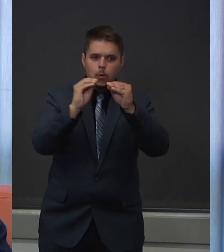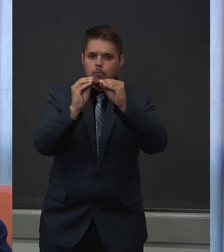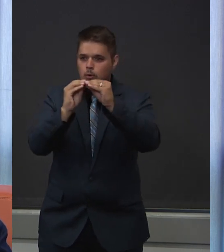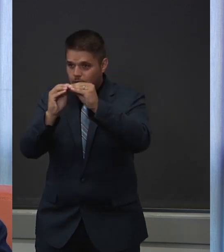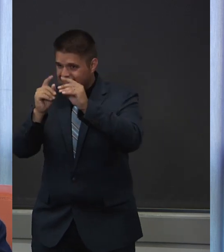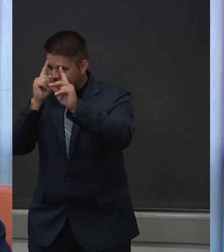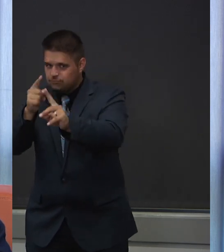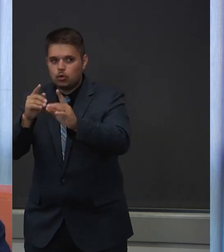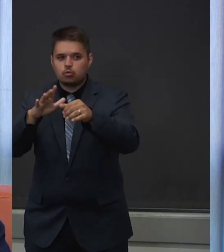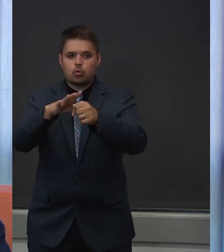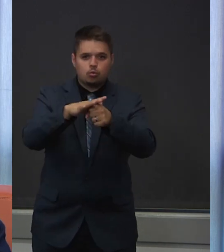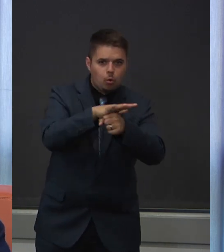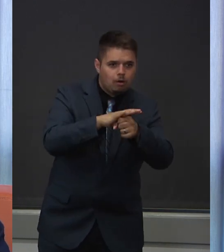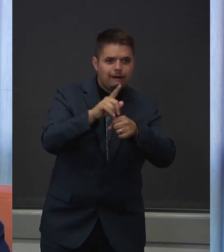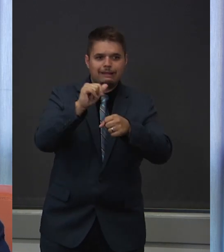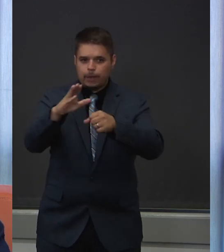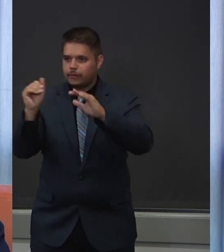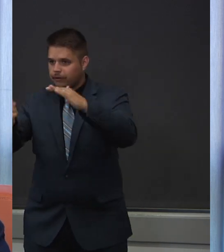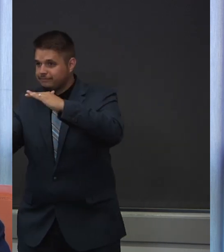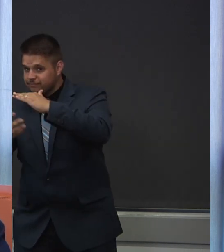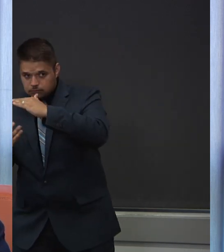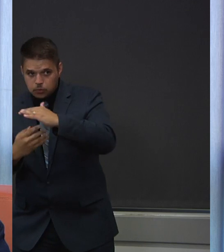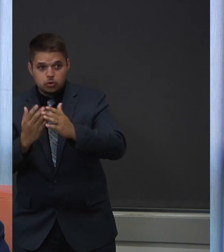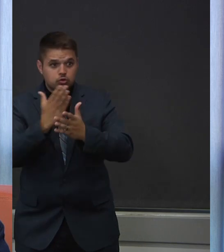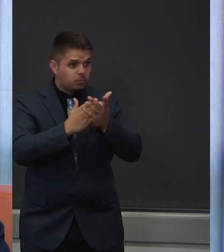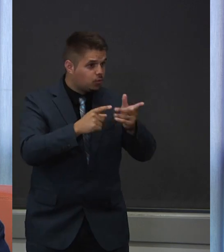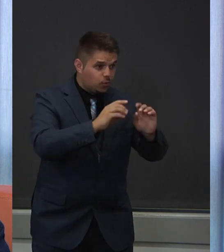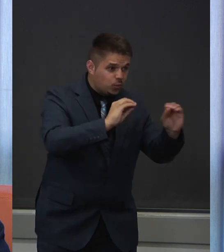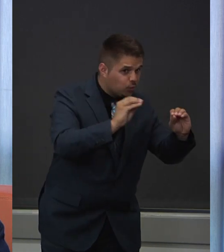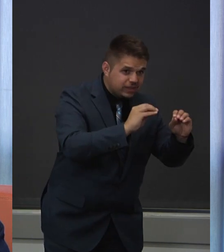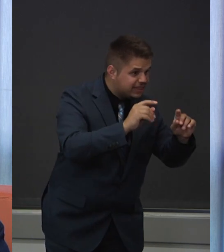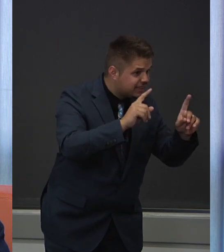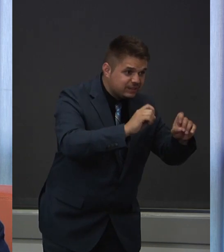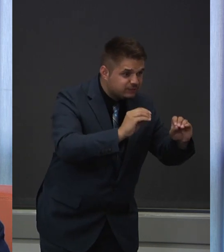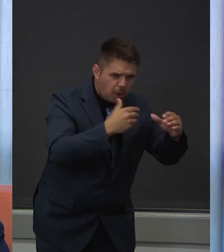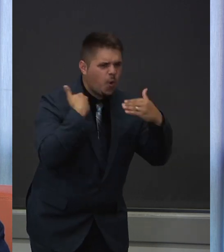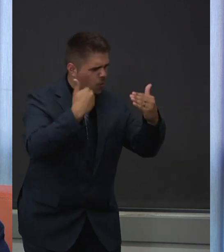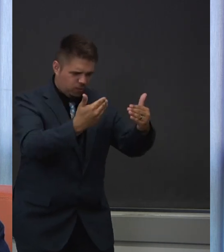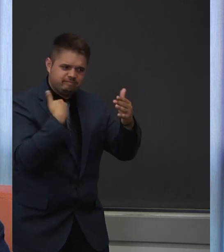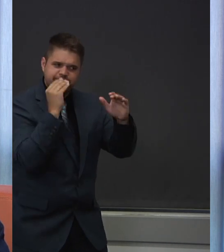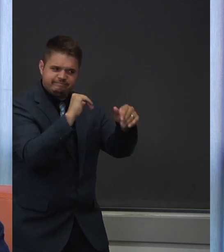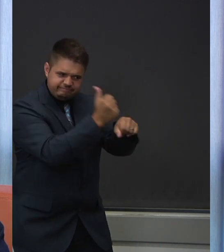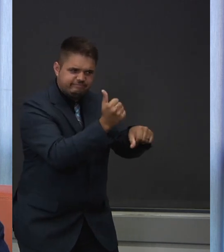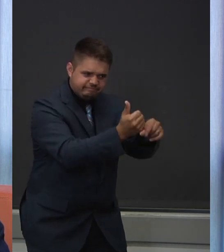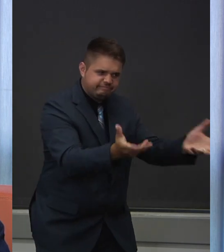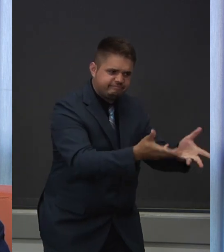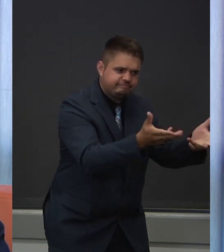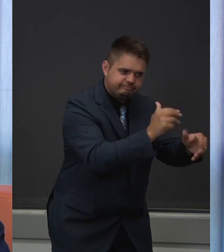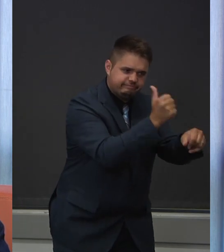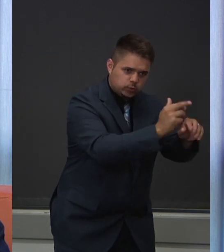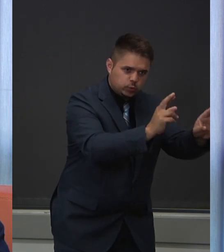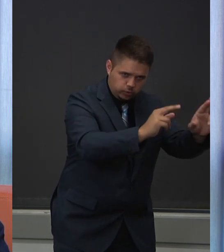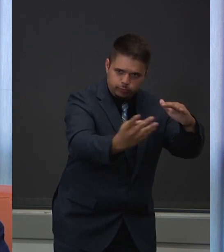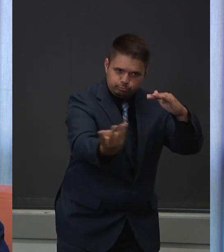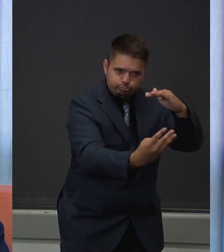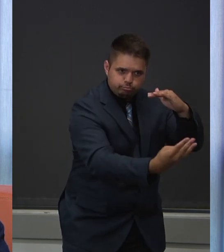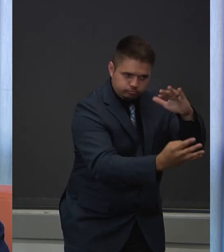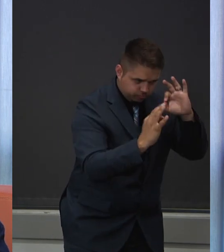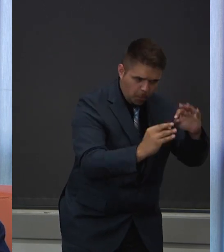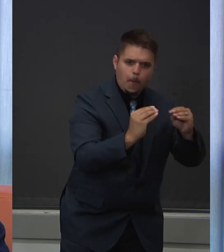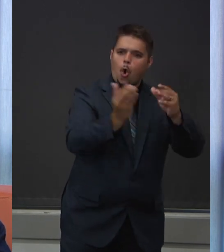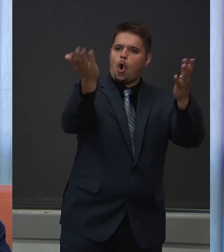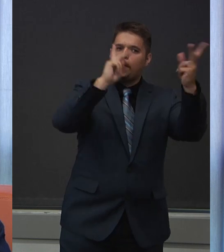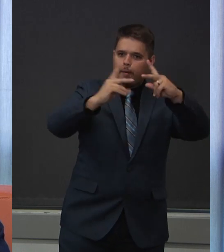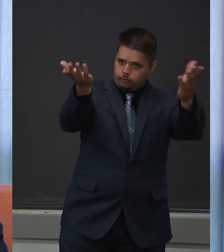labs that would do this kind of testing to help them ramp up their abilities and their capacity to really support.